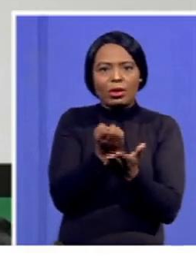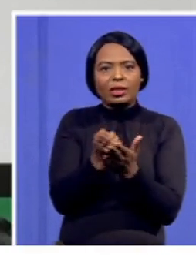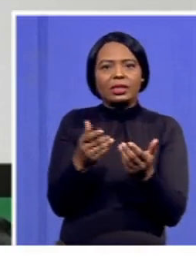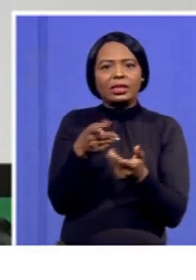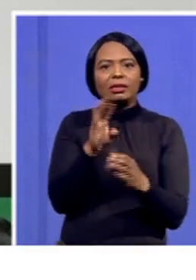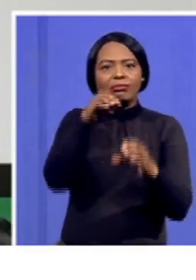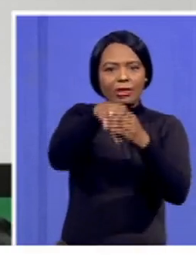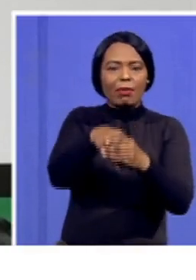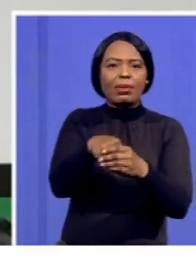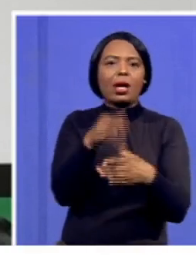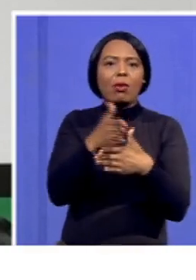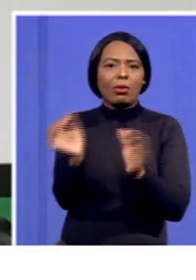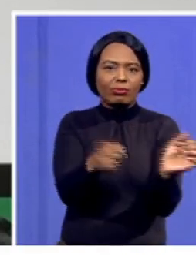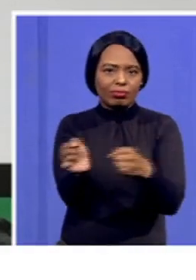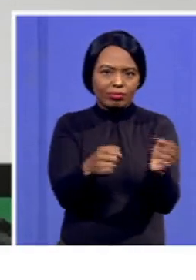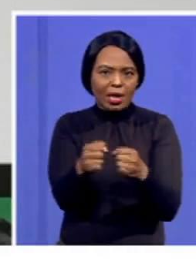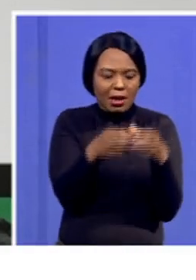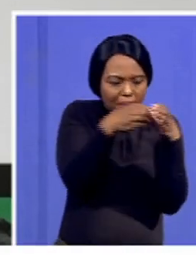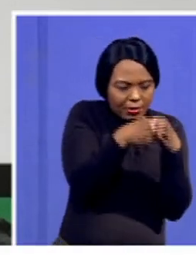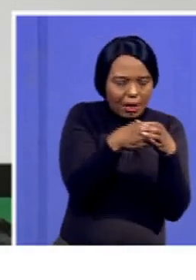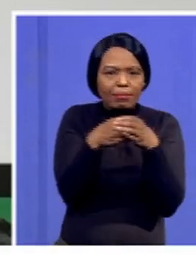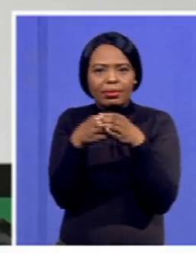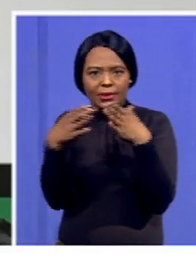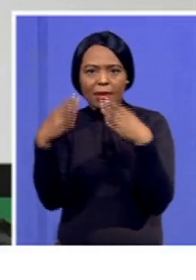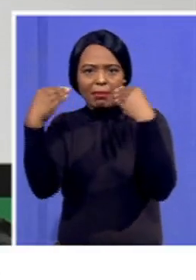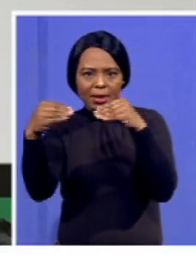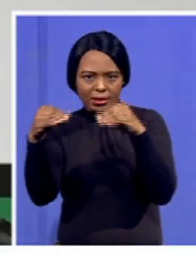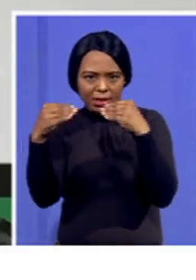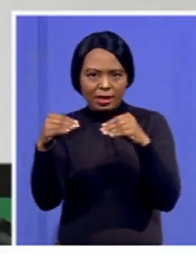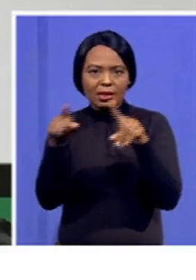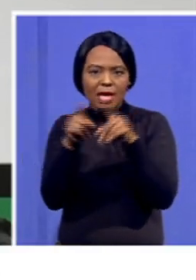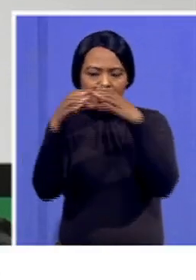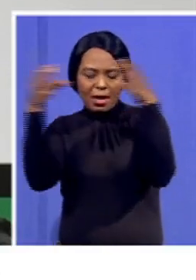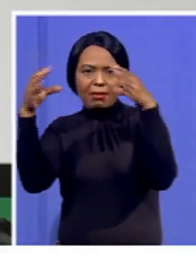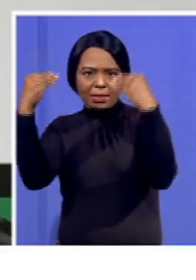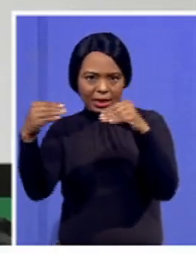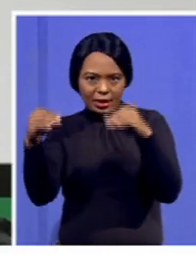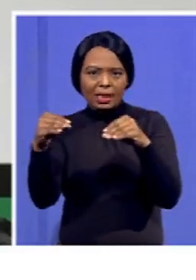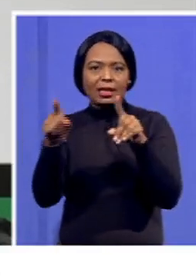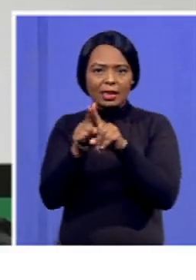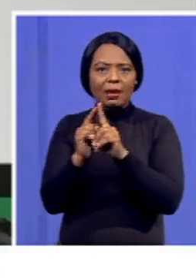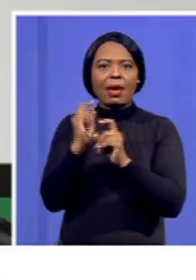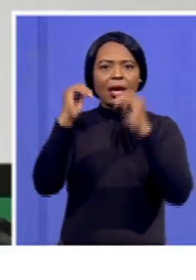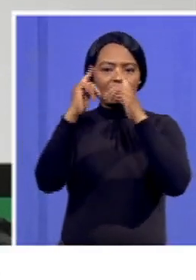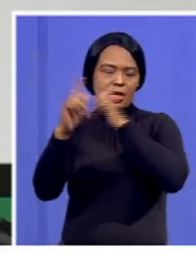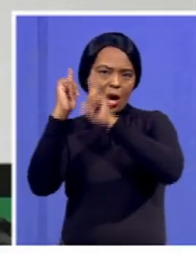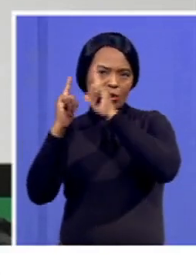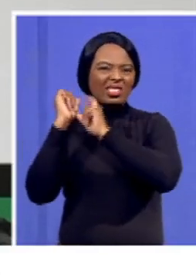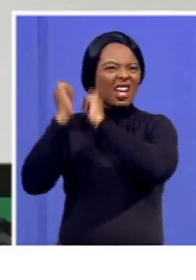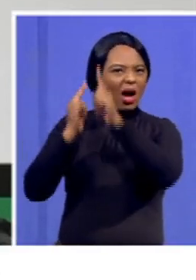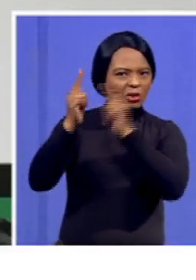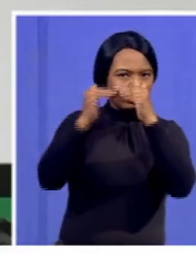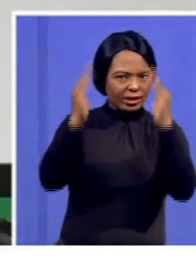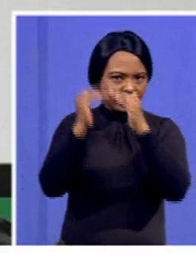and employment creation, small, macro and medium-sized enterprises, cooperatives, as well as townships and village economies have to be